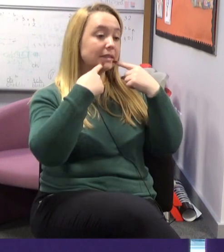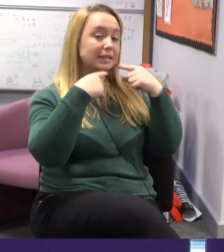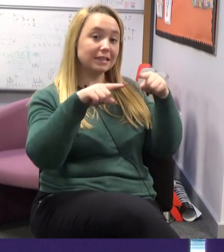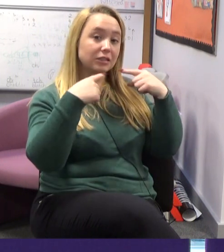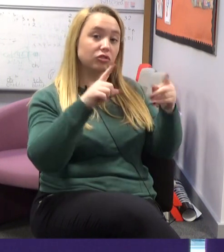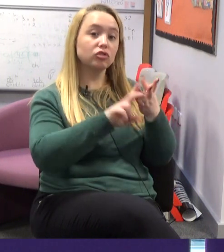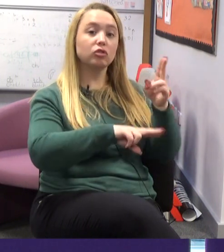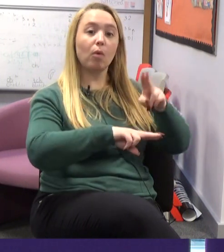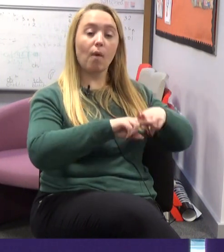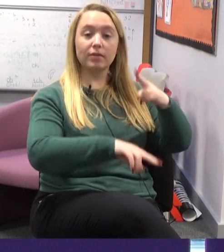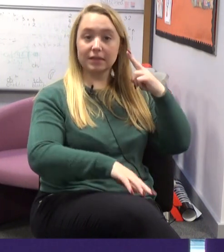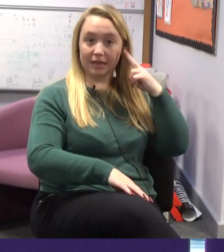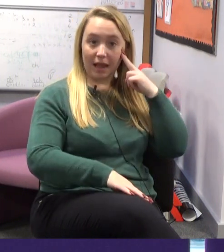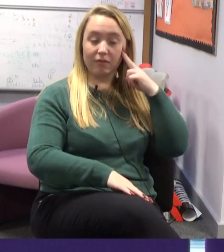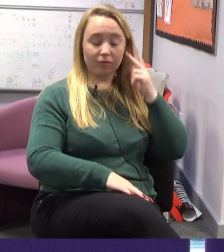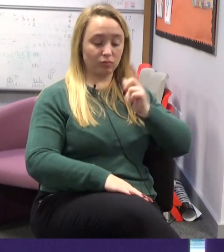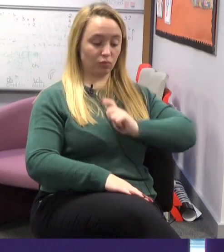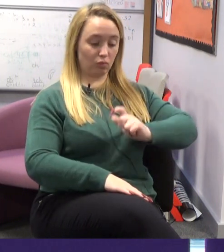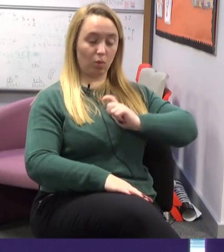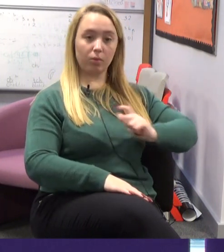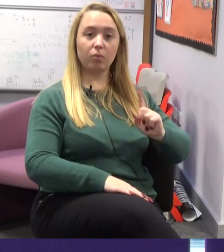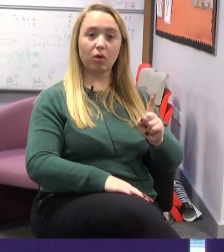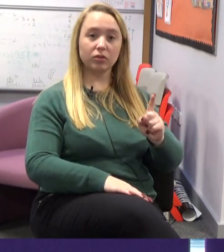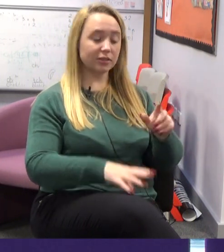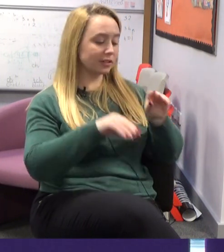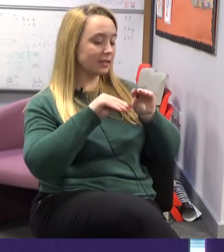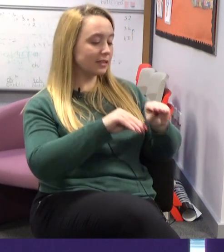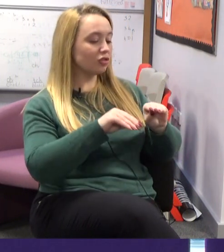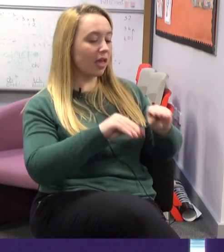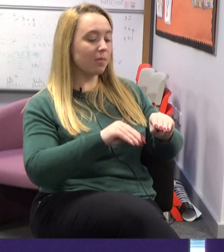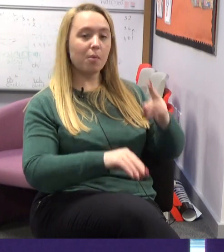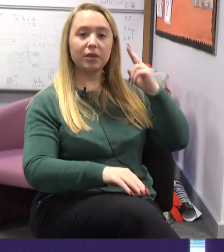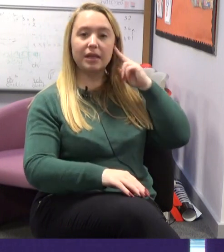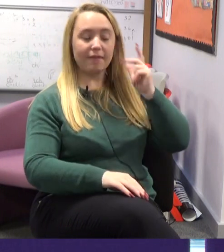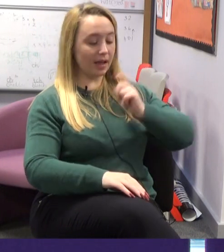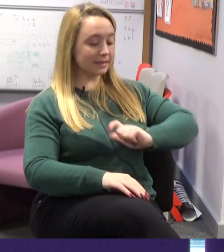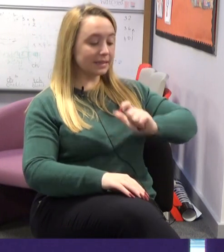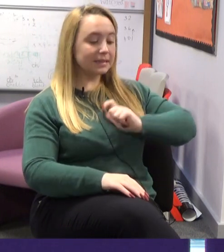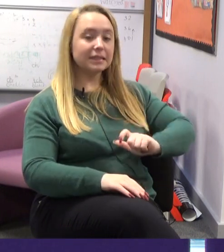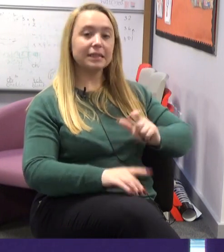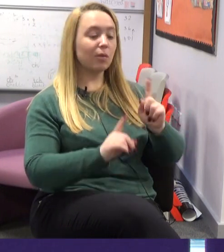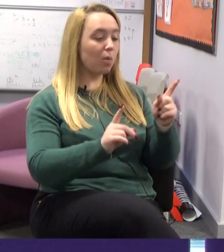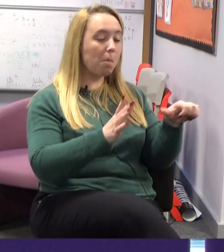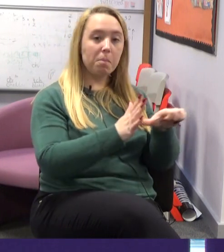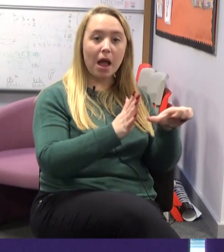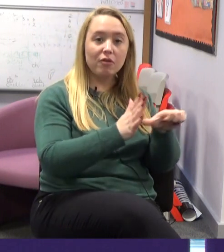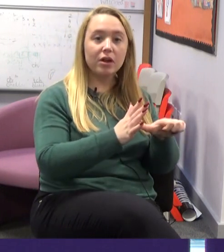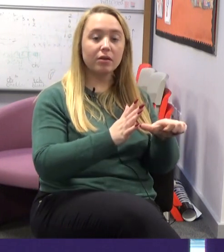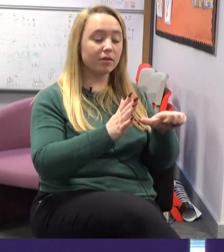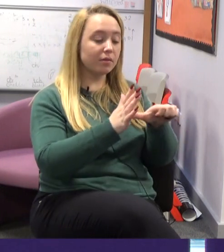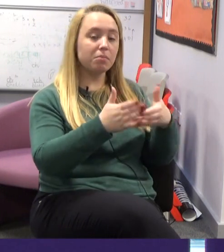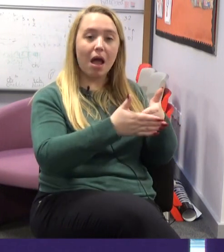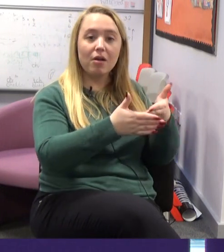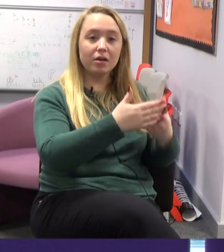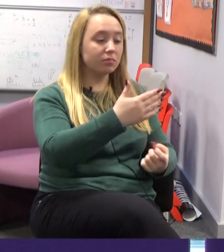Within school also part of the role of the teachers of the deaf that are working with the children is to teach them about their deafness,